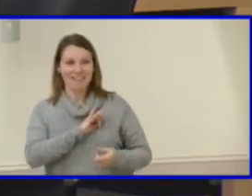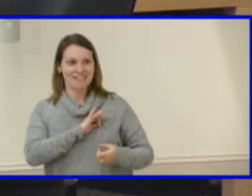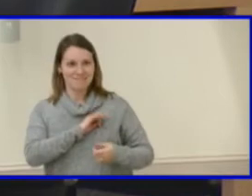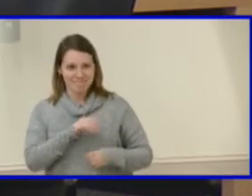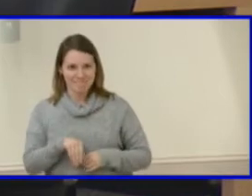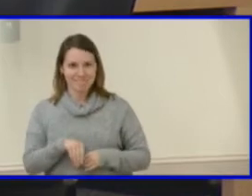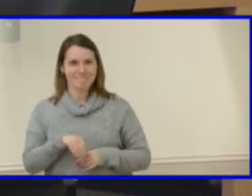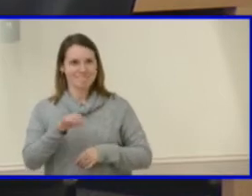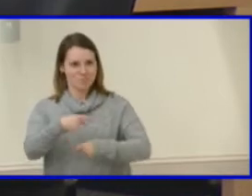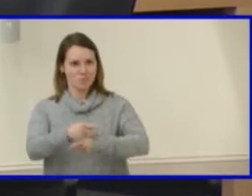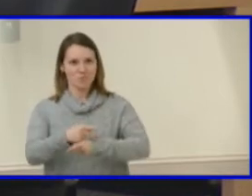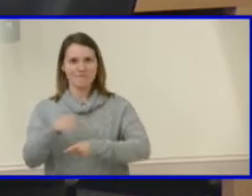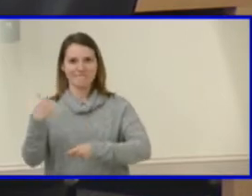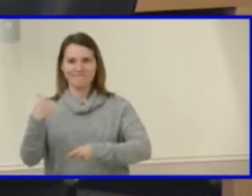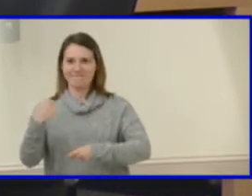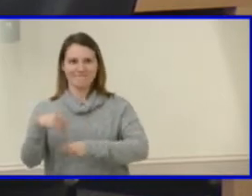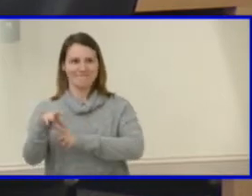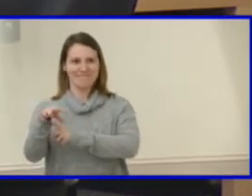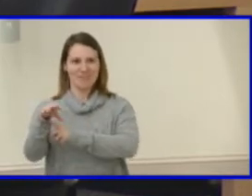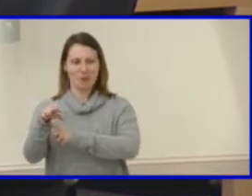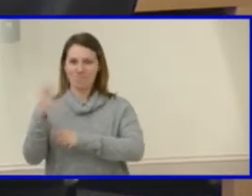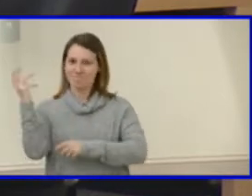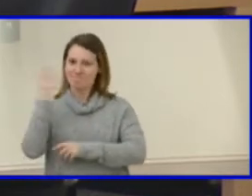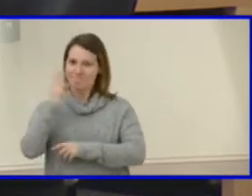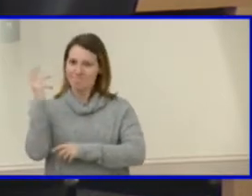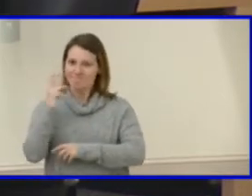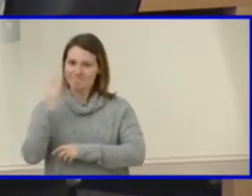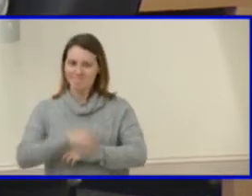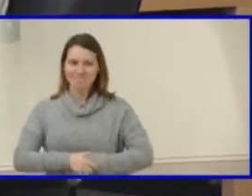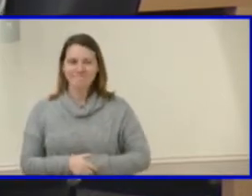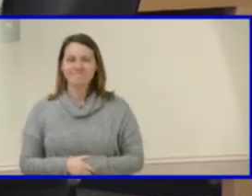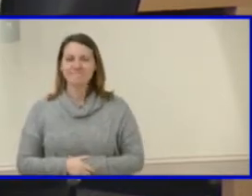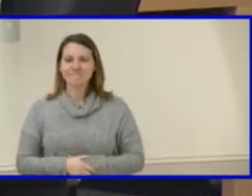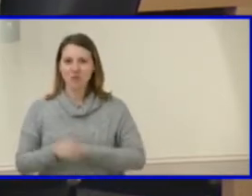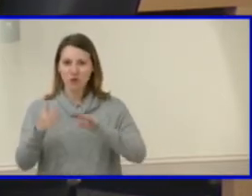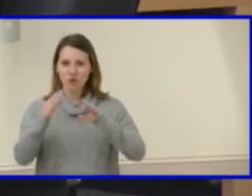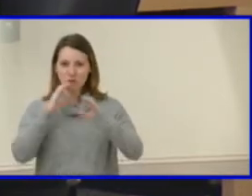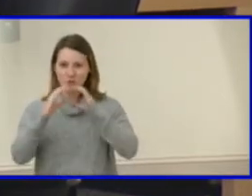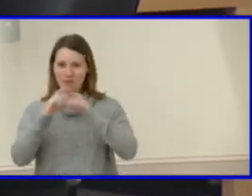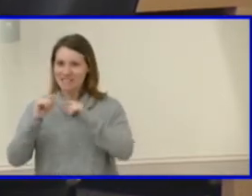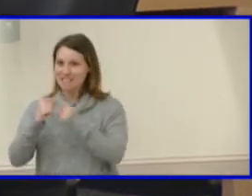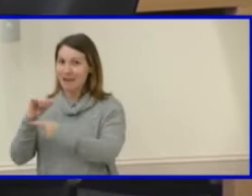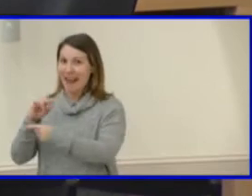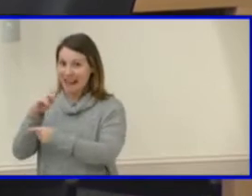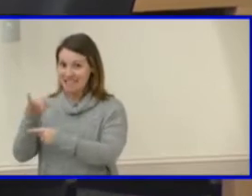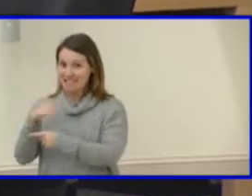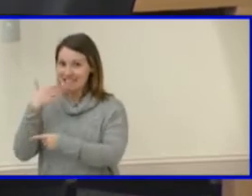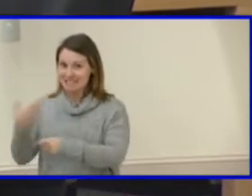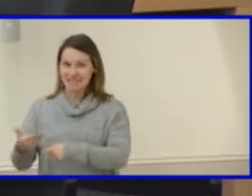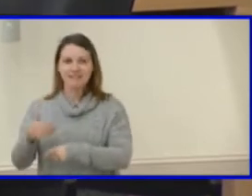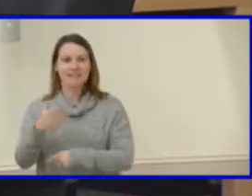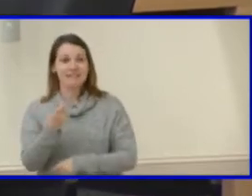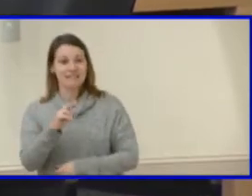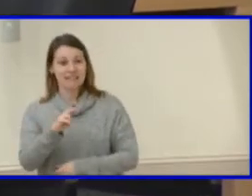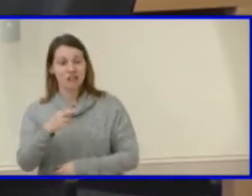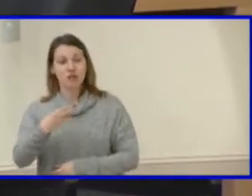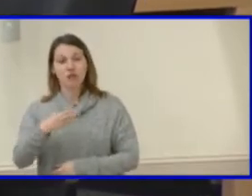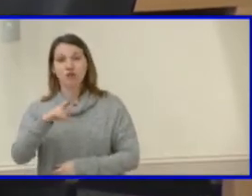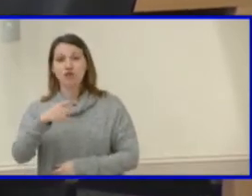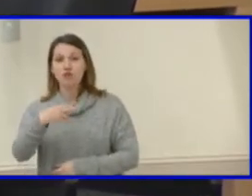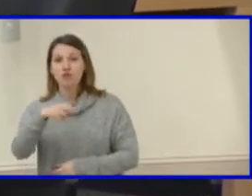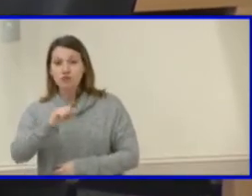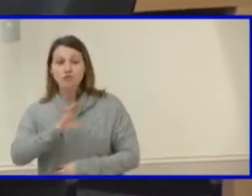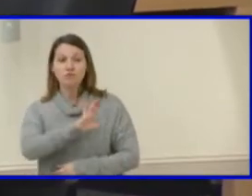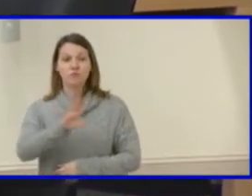together and the communications team, Andy and his team as well. Um, Dr. Hughes and your staff, everyone